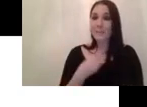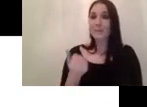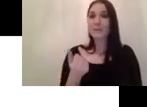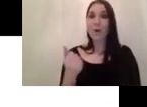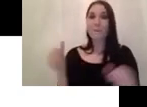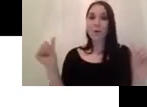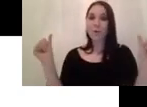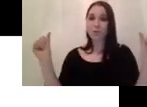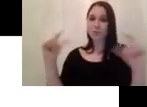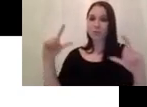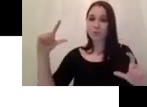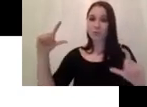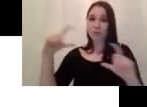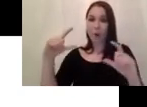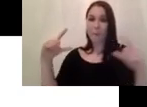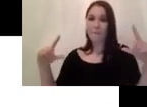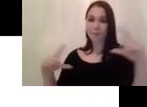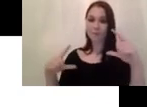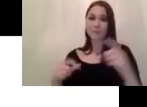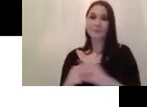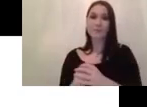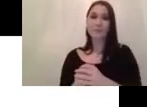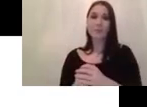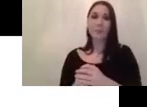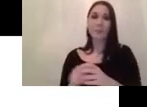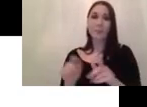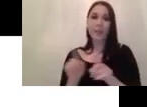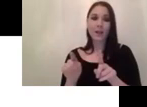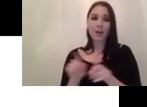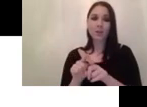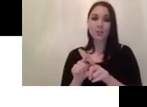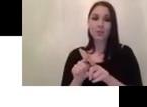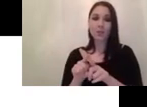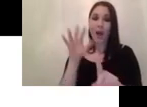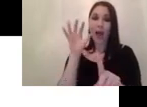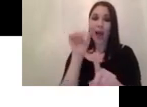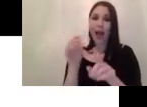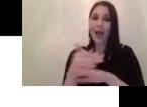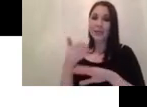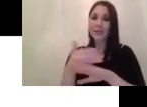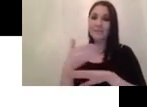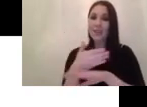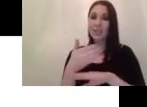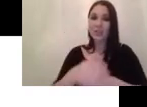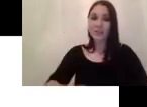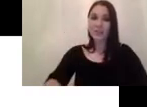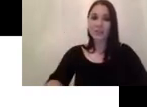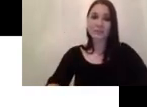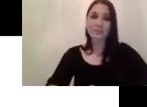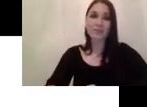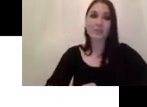and label smoothing and also mish activation um pan pass aggregation